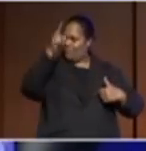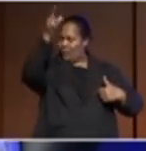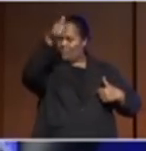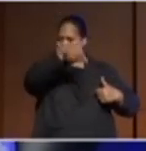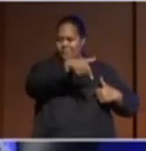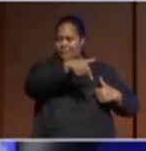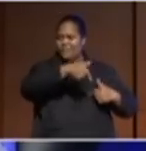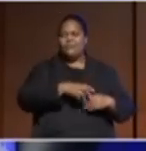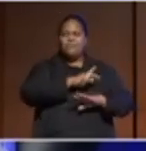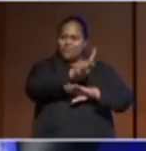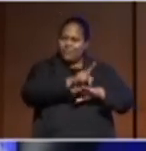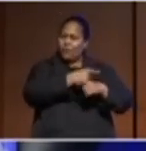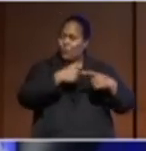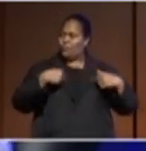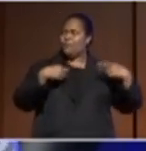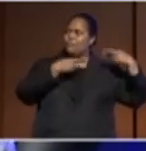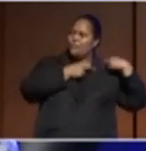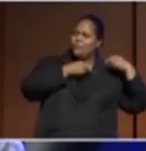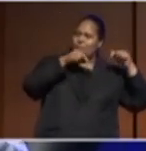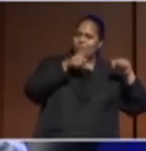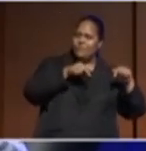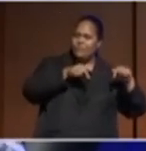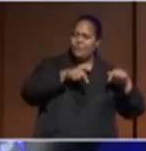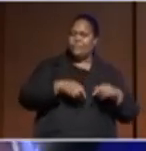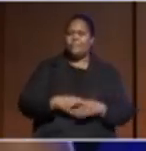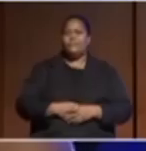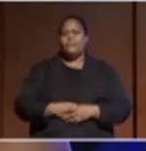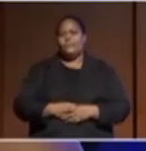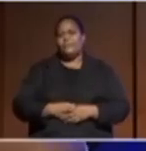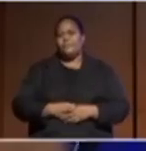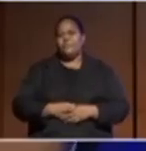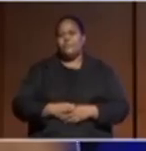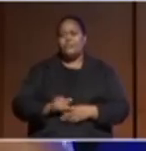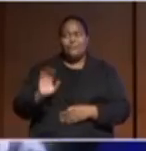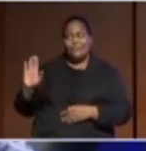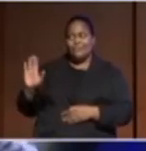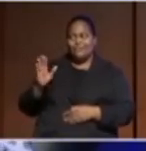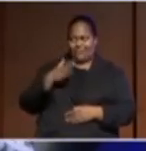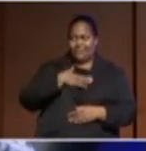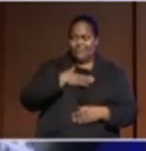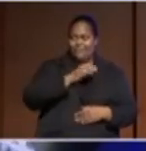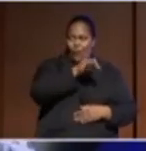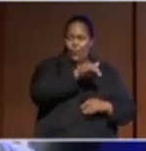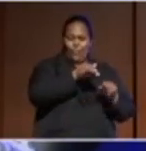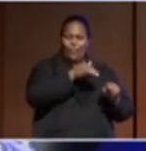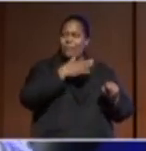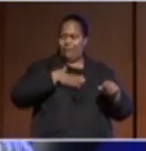We're responsible for this. This is our home, our livelihoods.